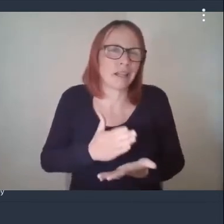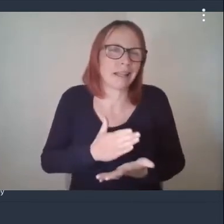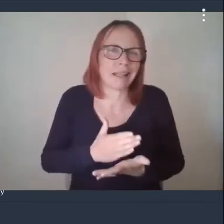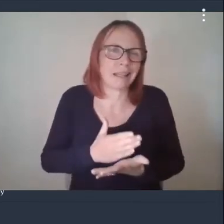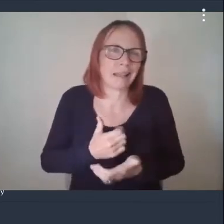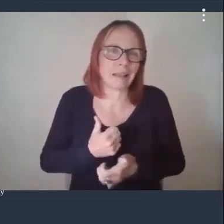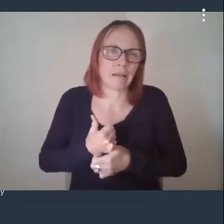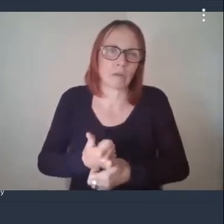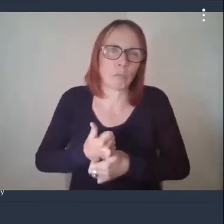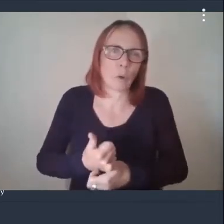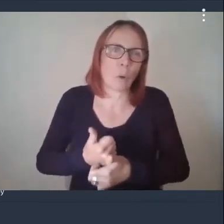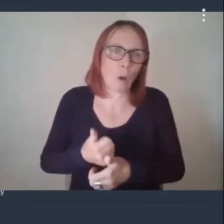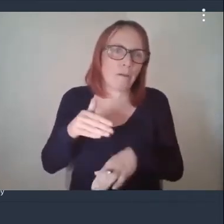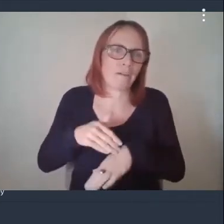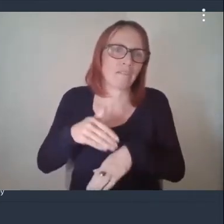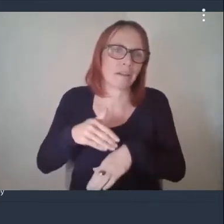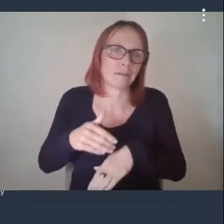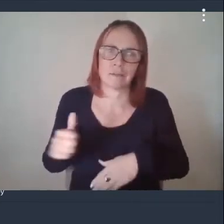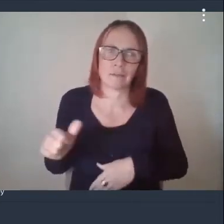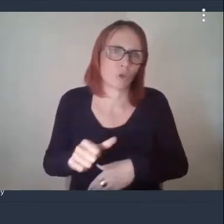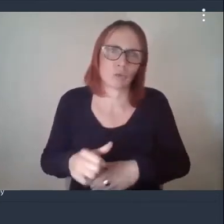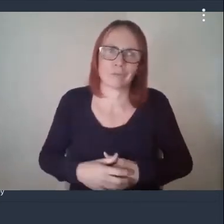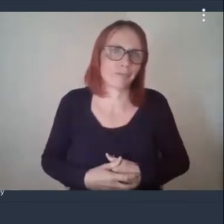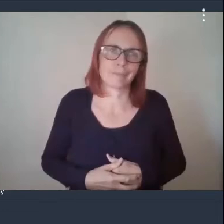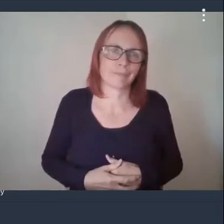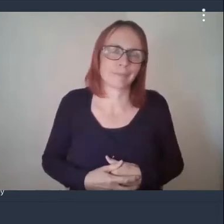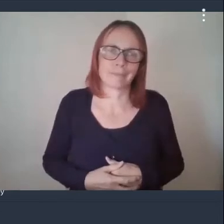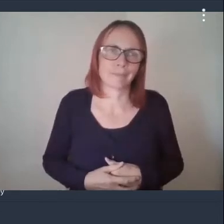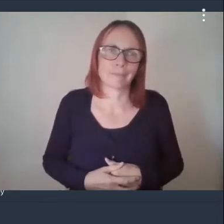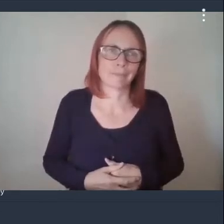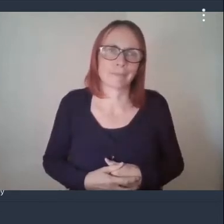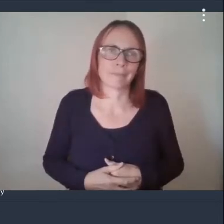providing to the participants that we are working with at the moment